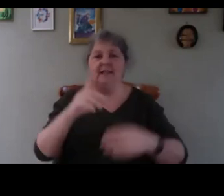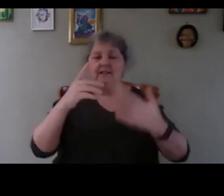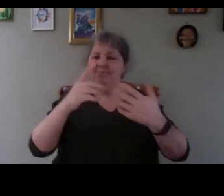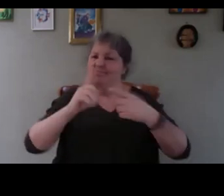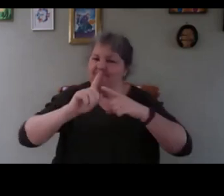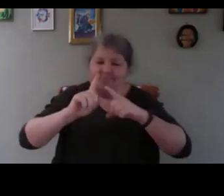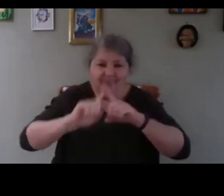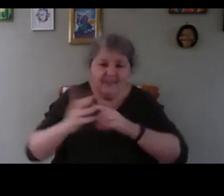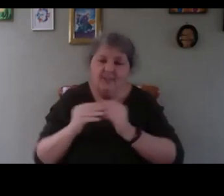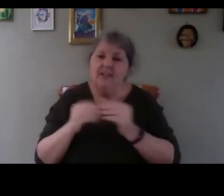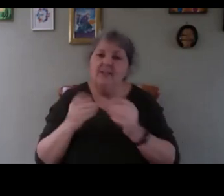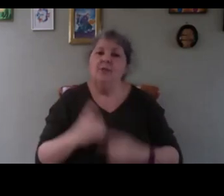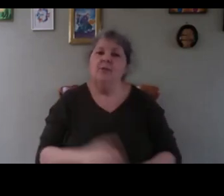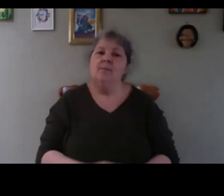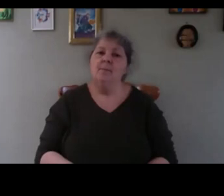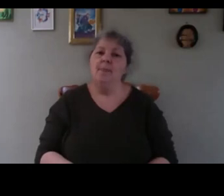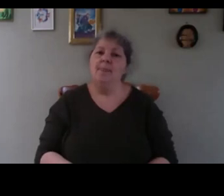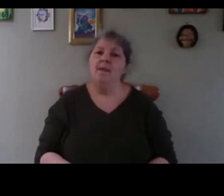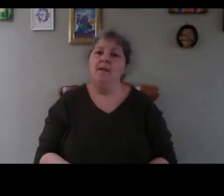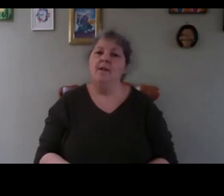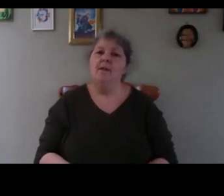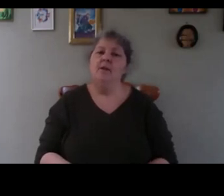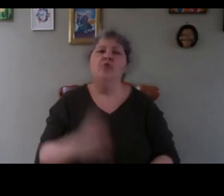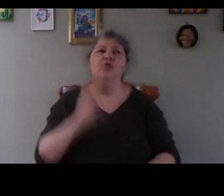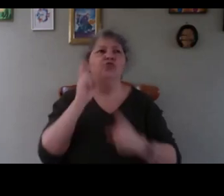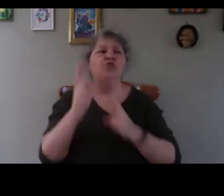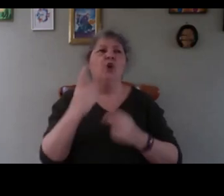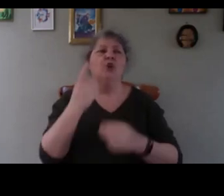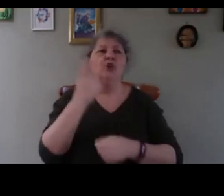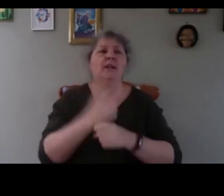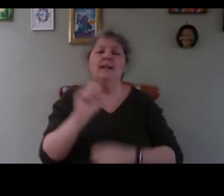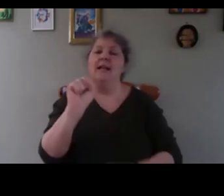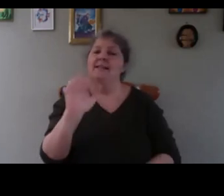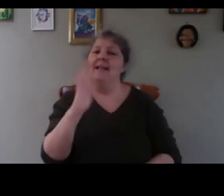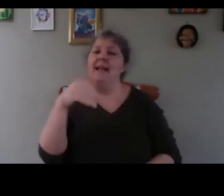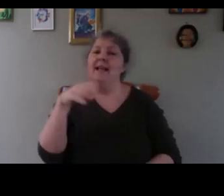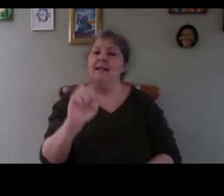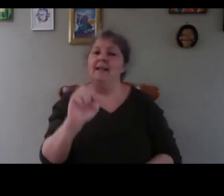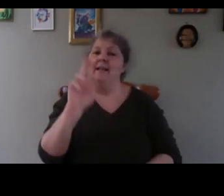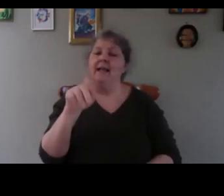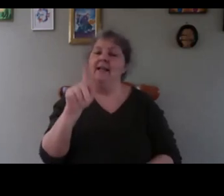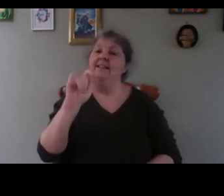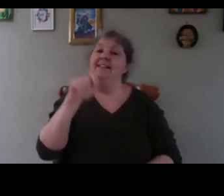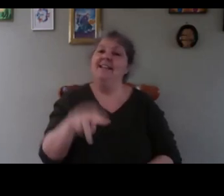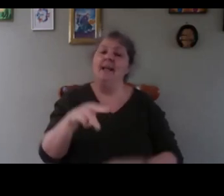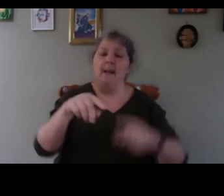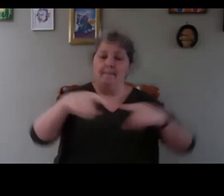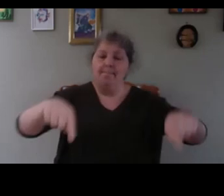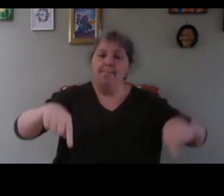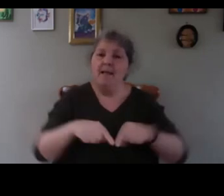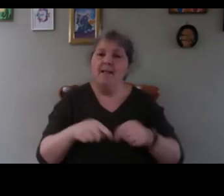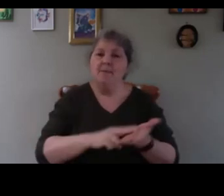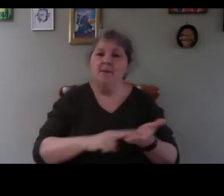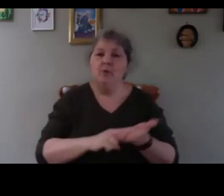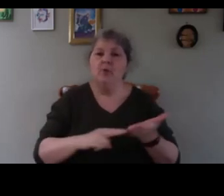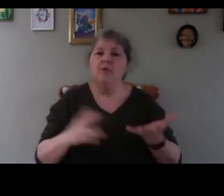two questions instead of the sleds could tin plate be used over the warming cable don't use